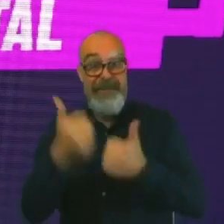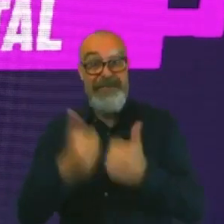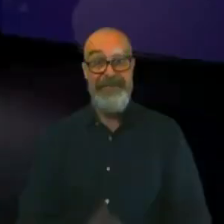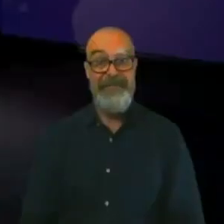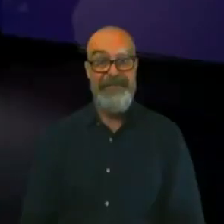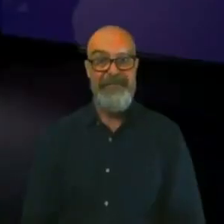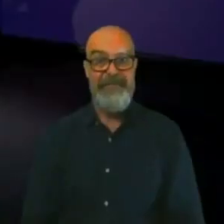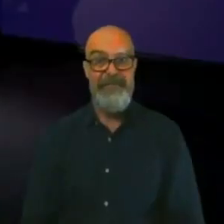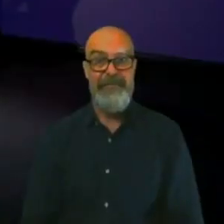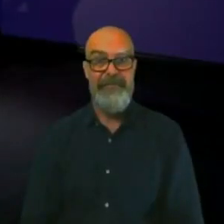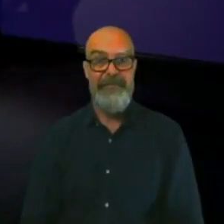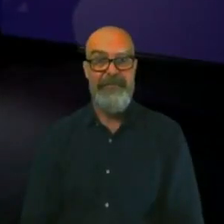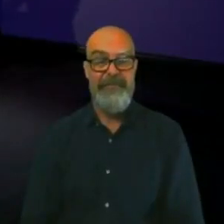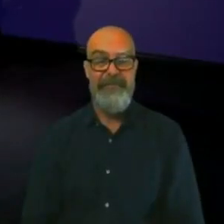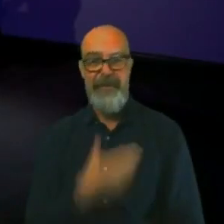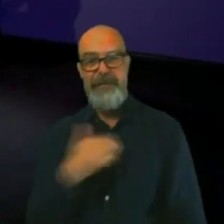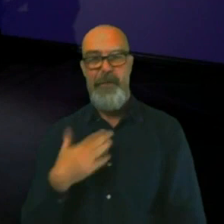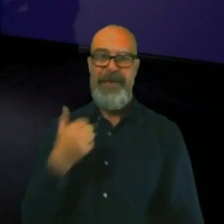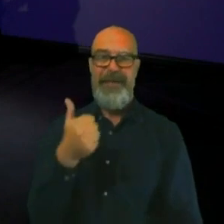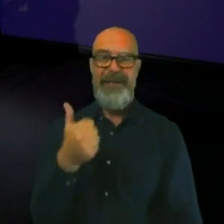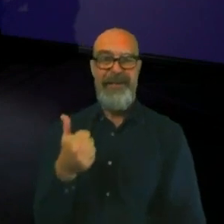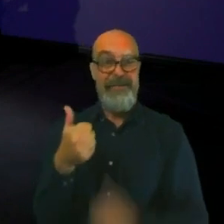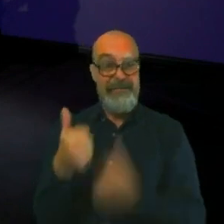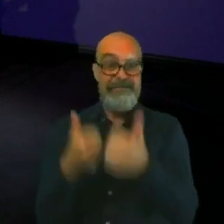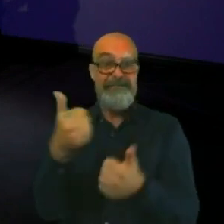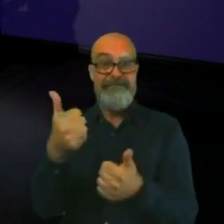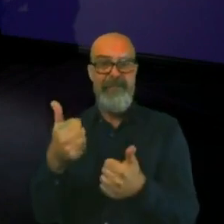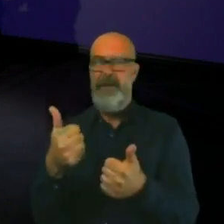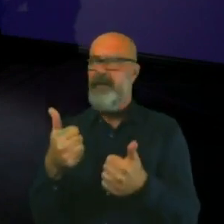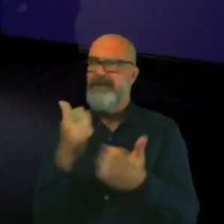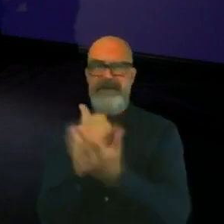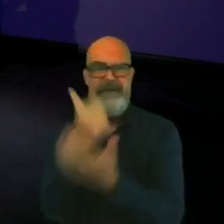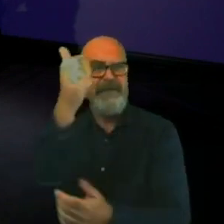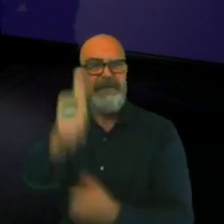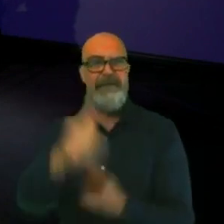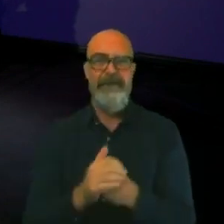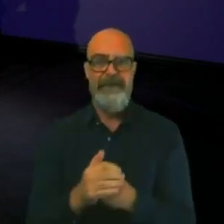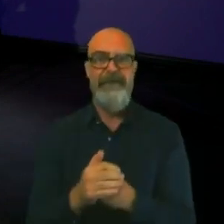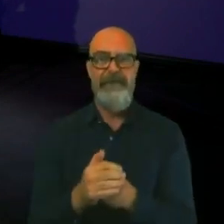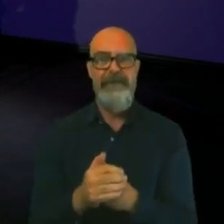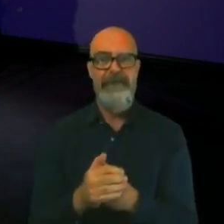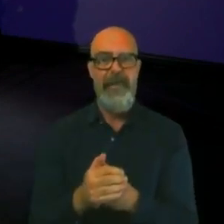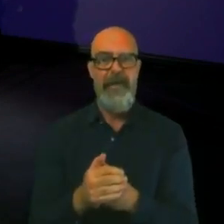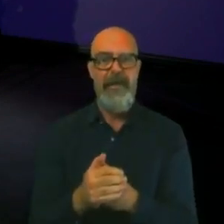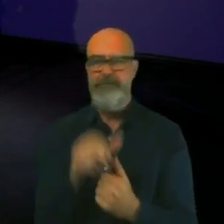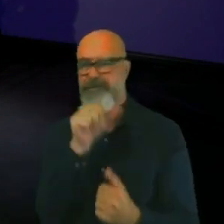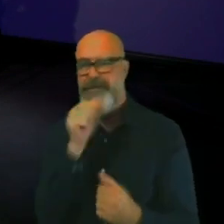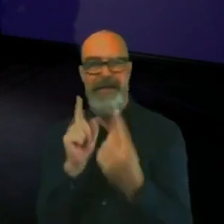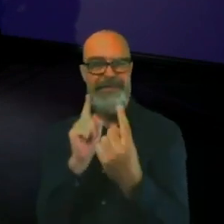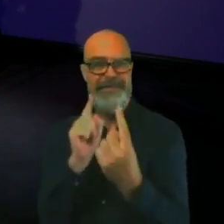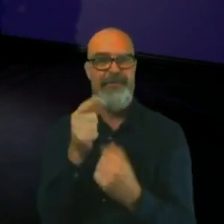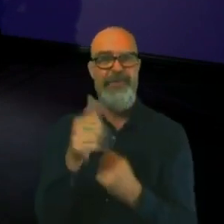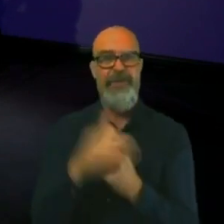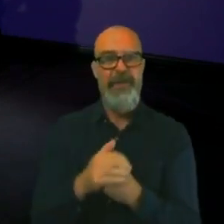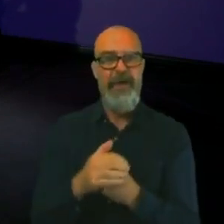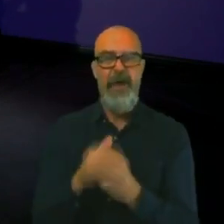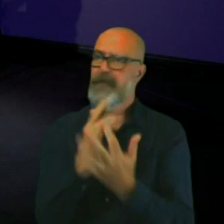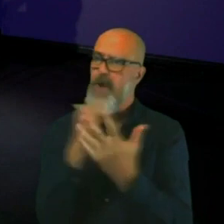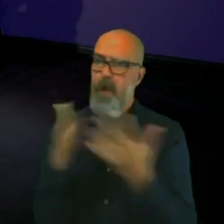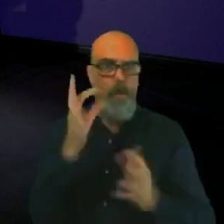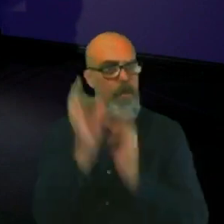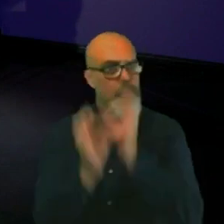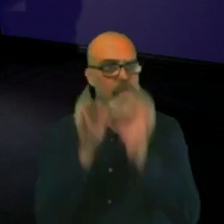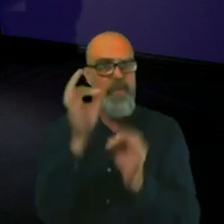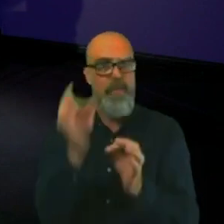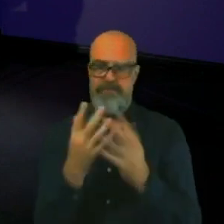Good morning. How are you? Yeah, great, great, great, great. So lovely to see you. So, we've got loads of questions to get through.